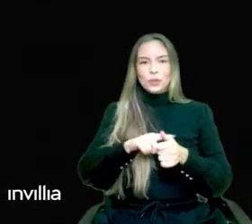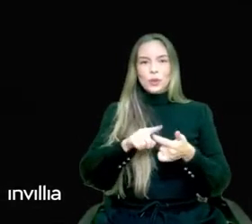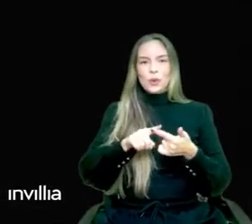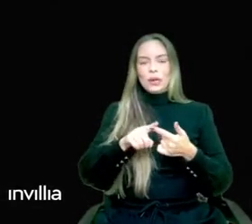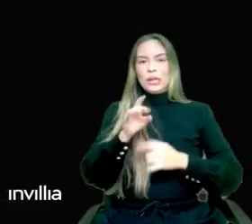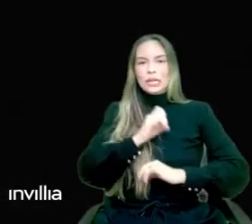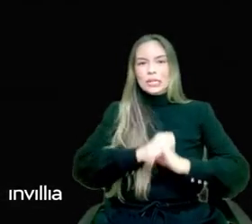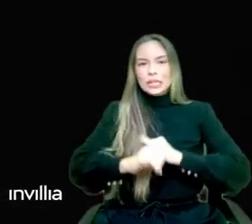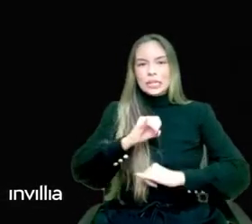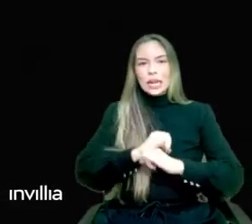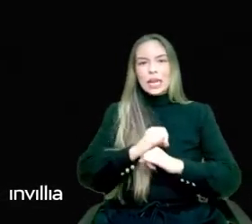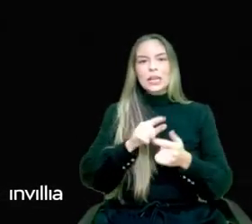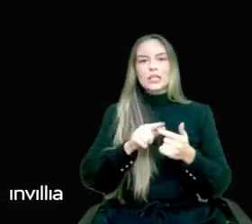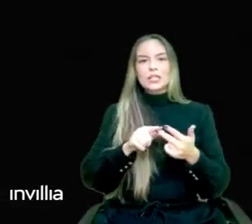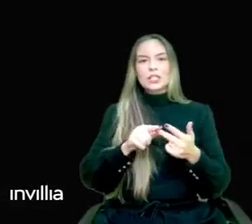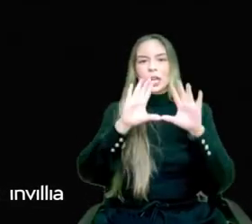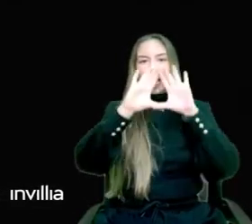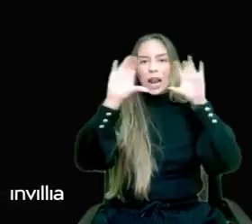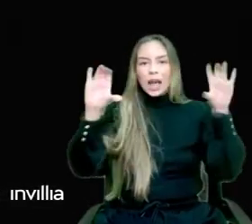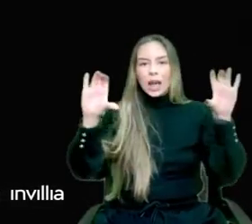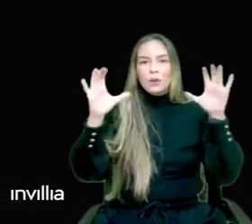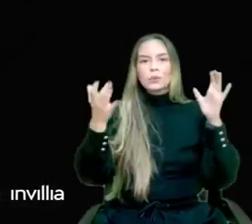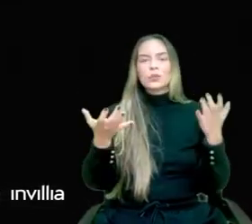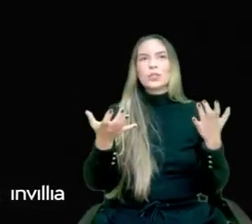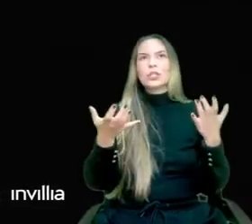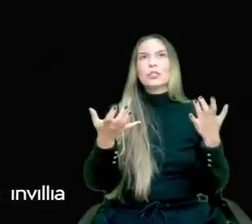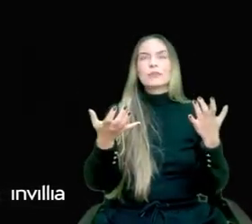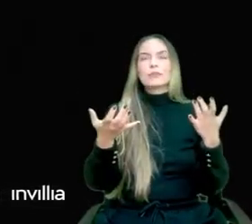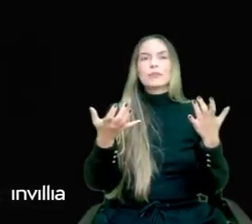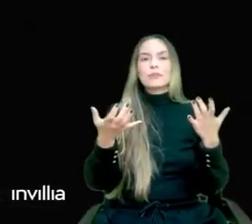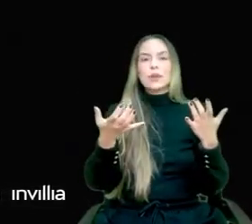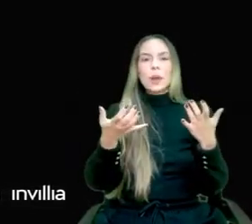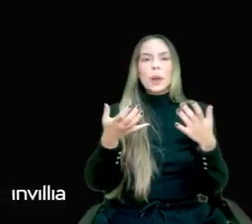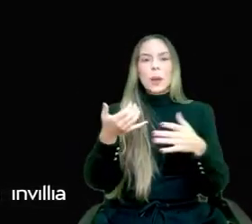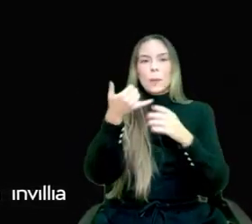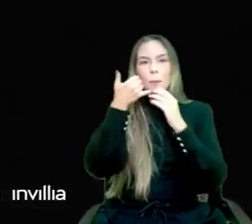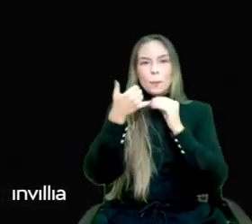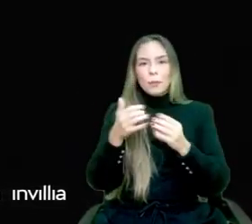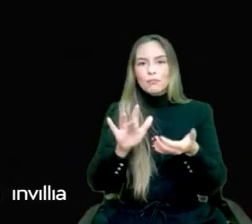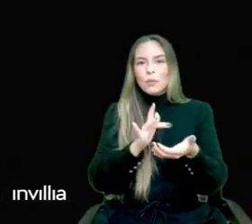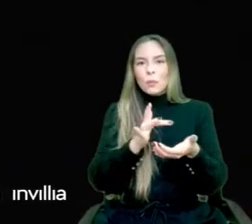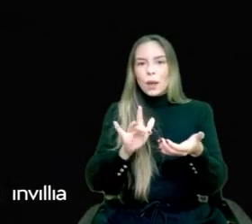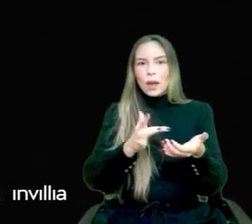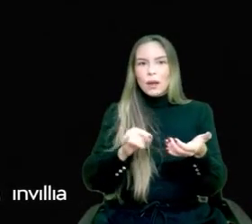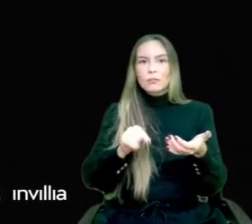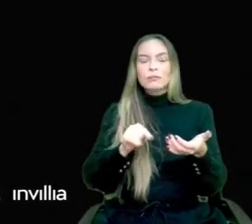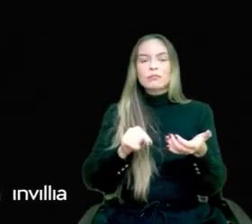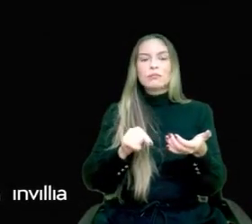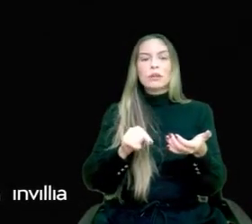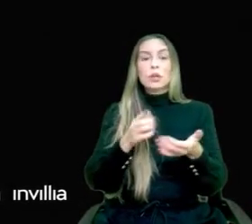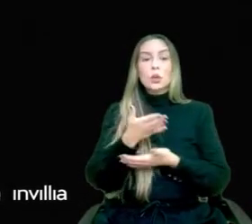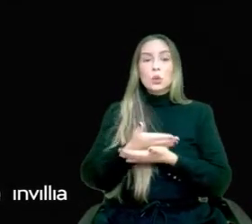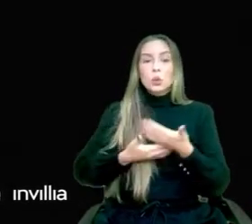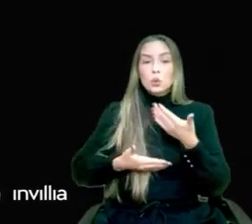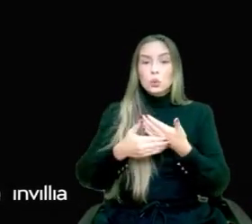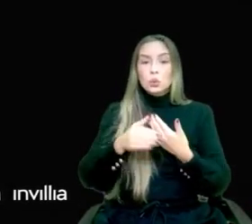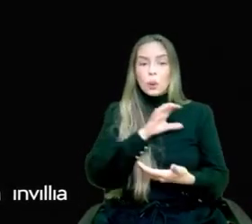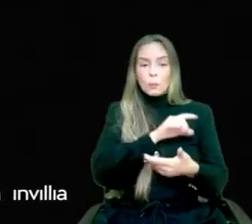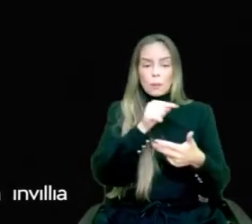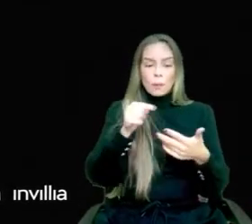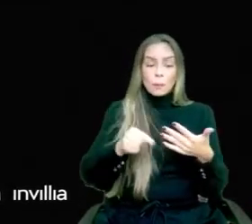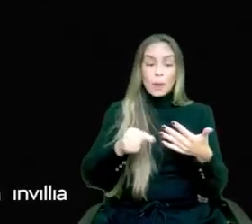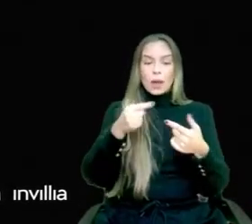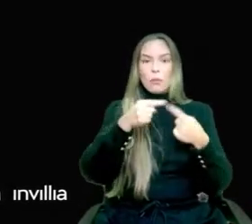cloud computing, mobile, they were all disrupting and phenomenal.